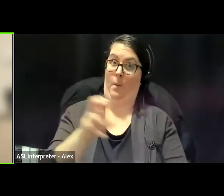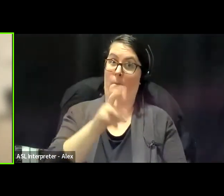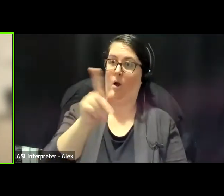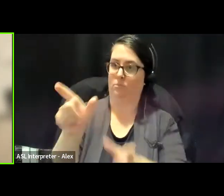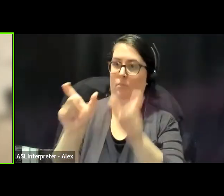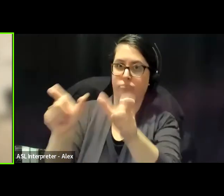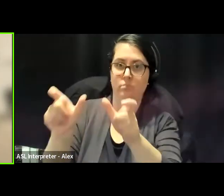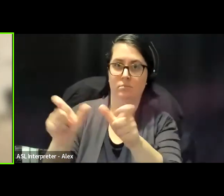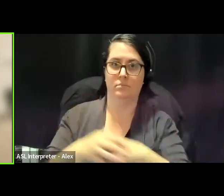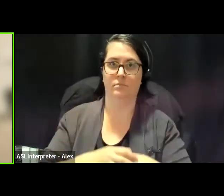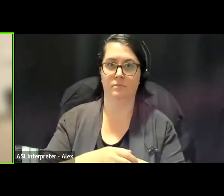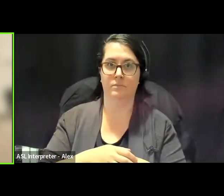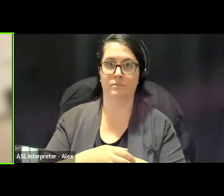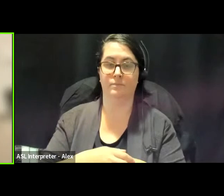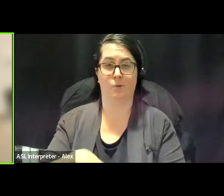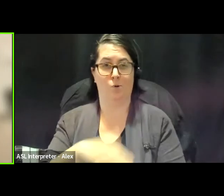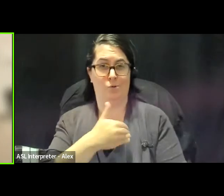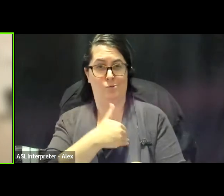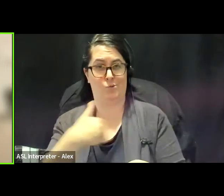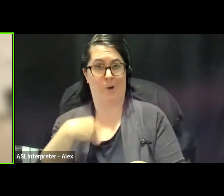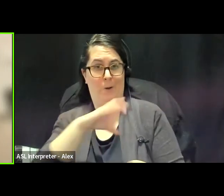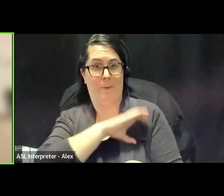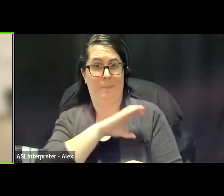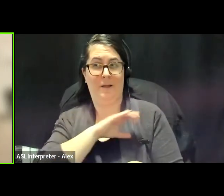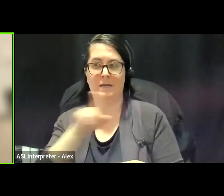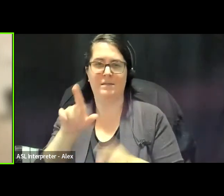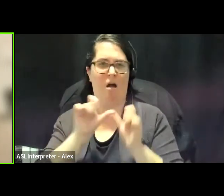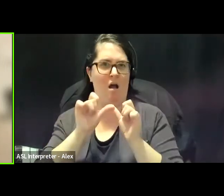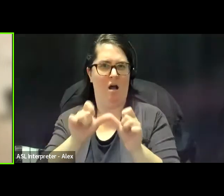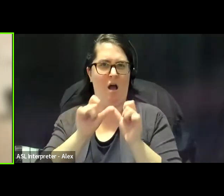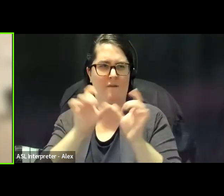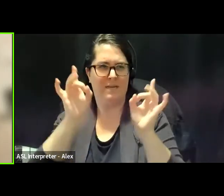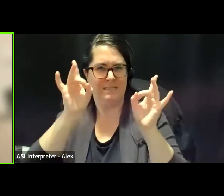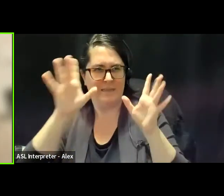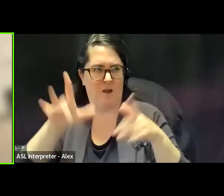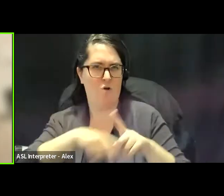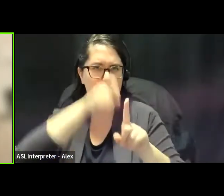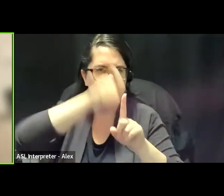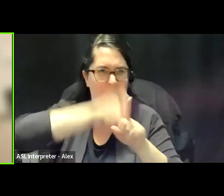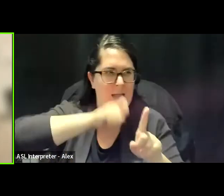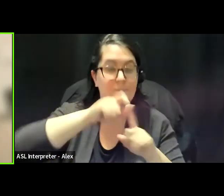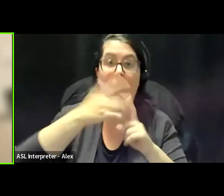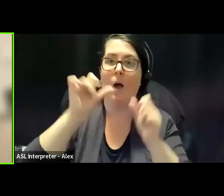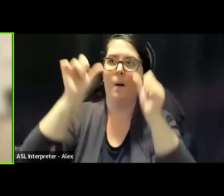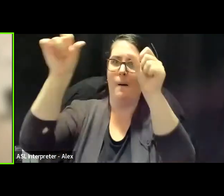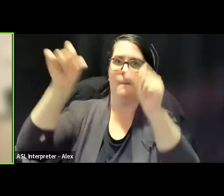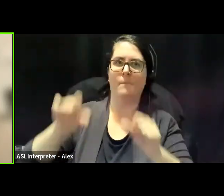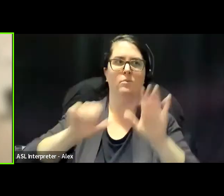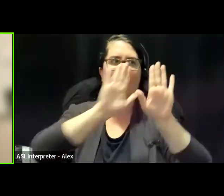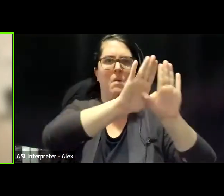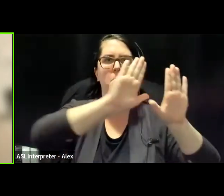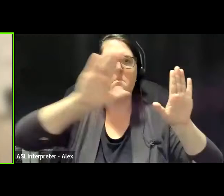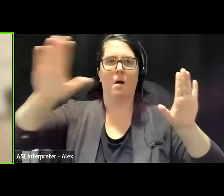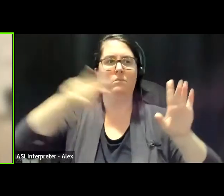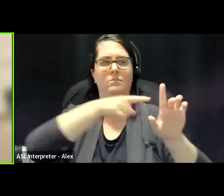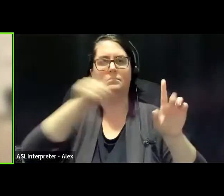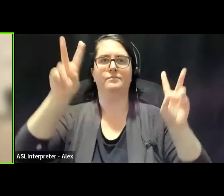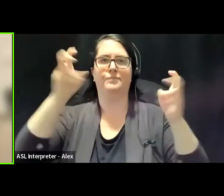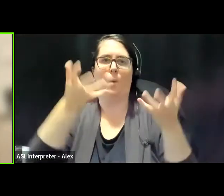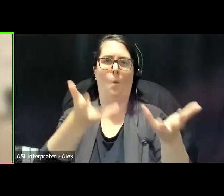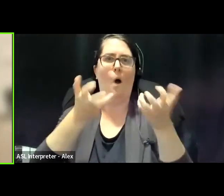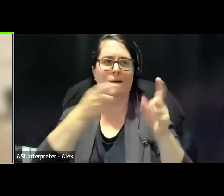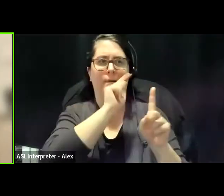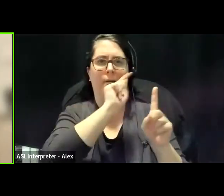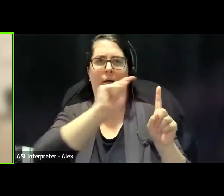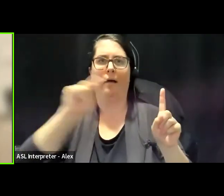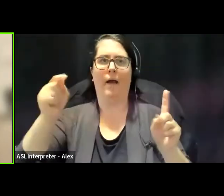Toronto Police Services carried on a program of terror and harassment by publishing posters of people declaring them wanted and